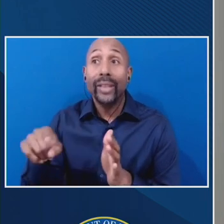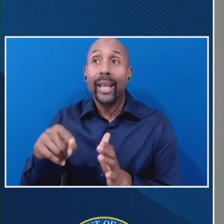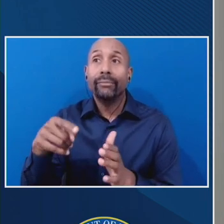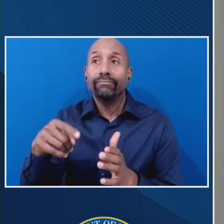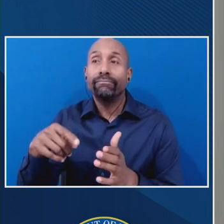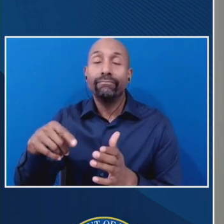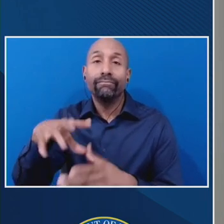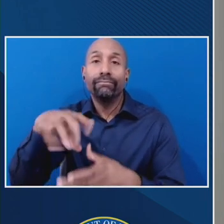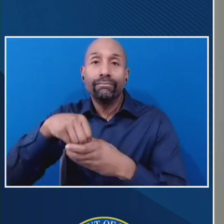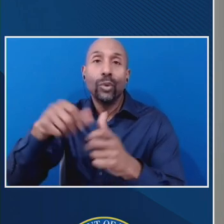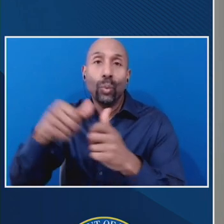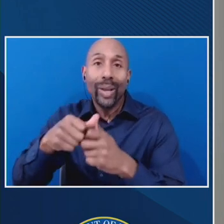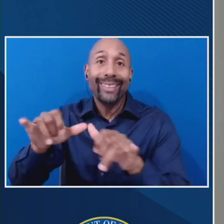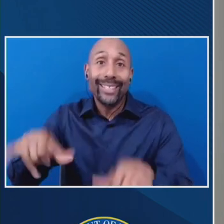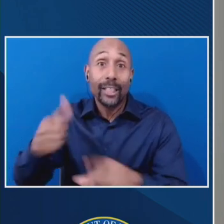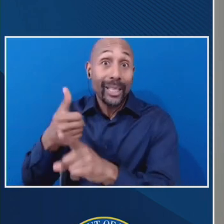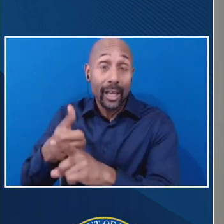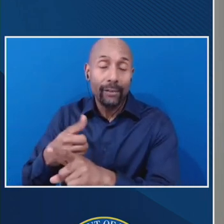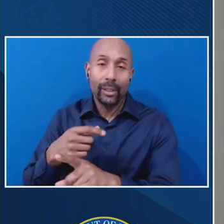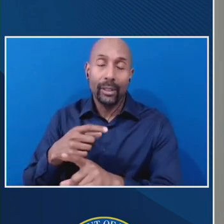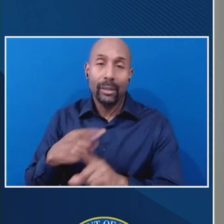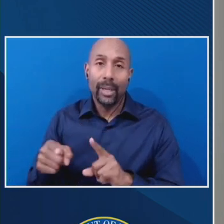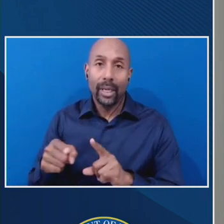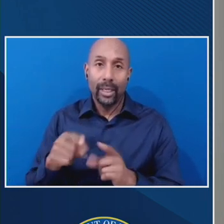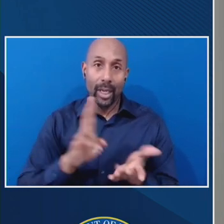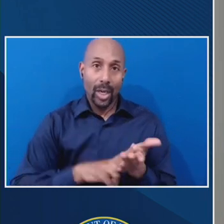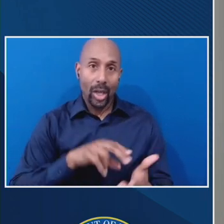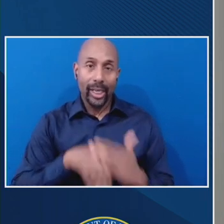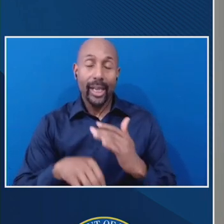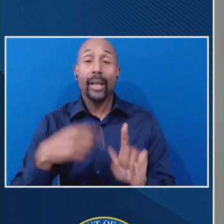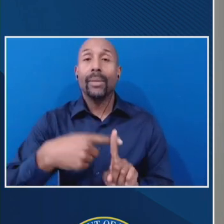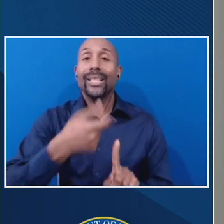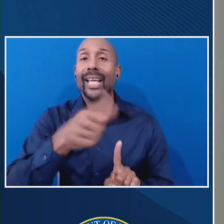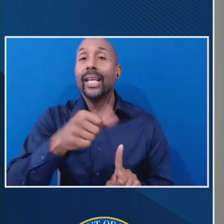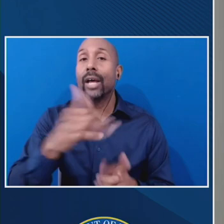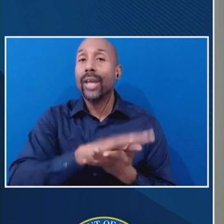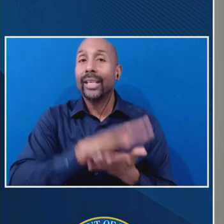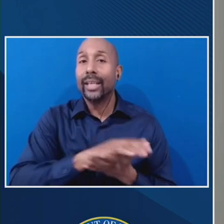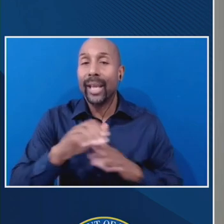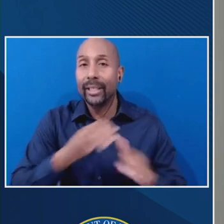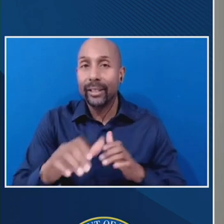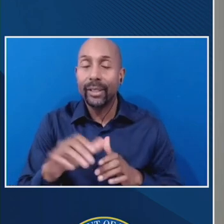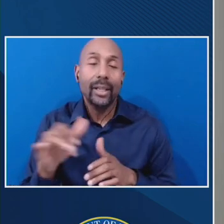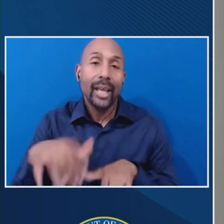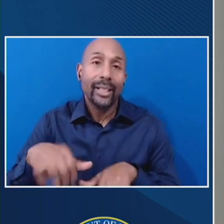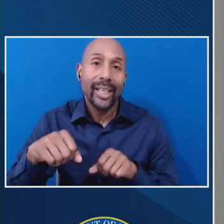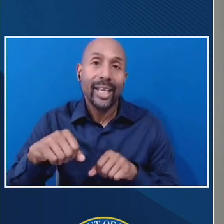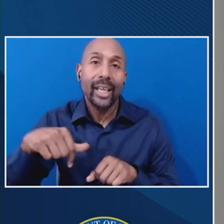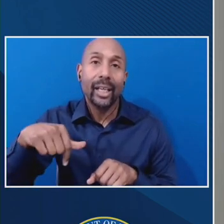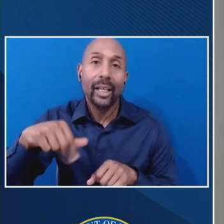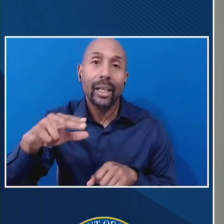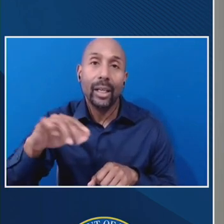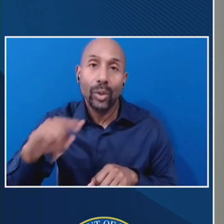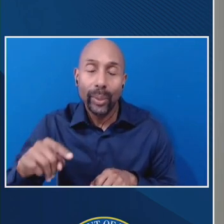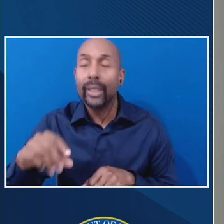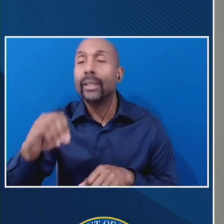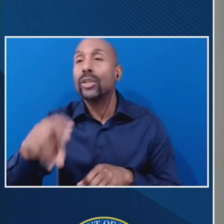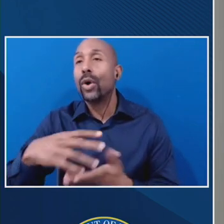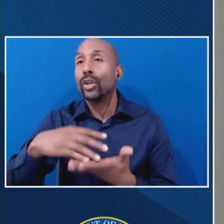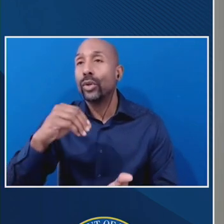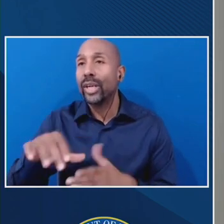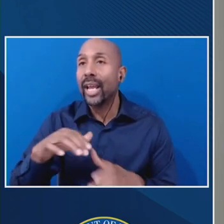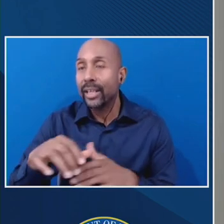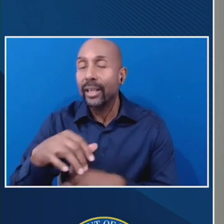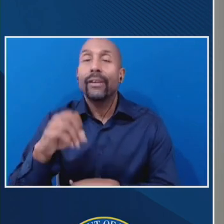but logging in and performing any other academic activities. So for example, taking a quiz, looking, looking at one of the learning activities, engaging in a